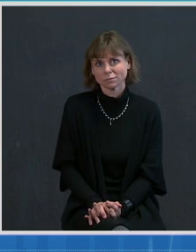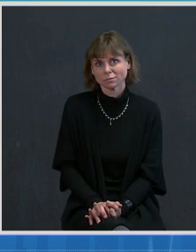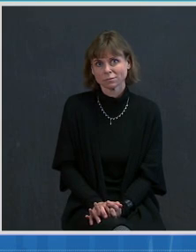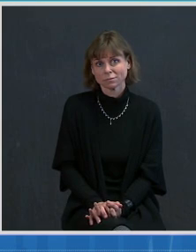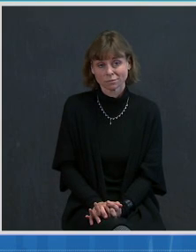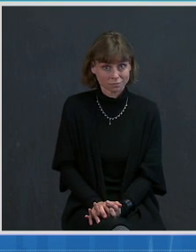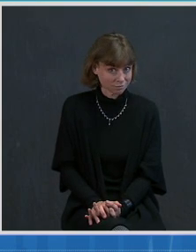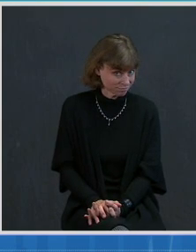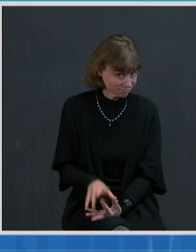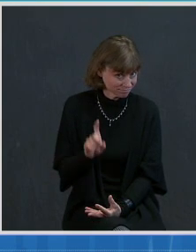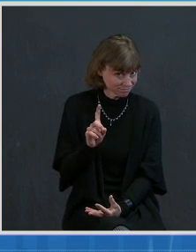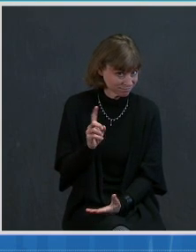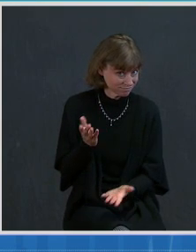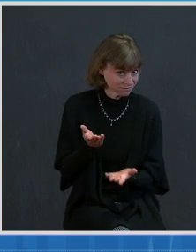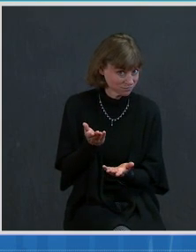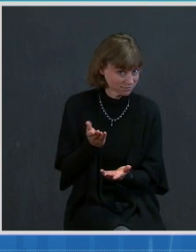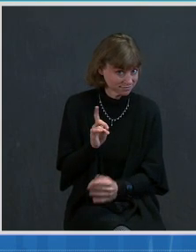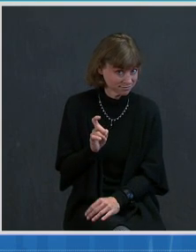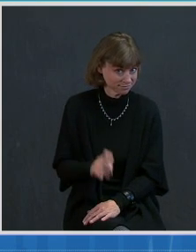Shira, are you with us?